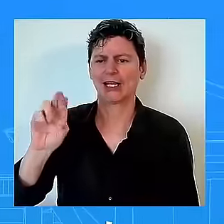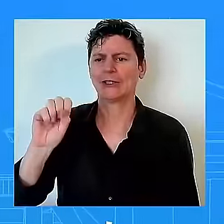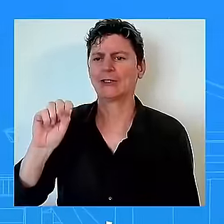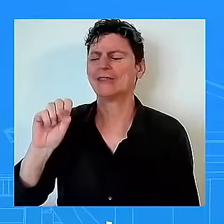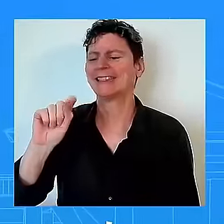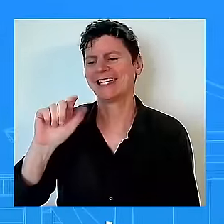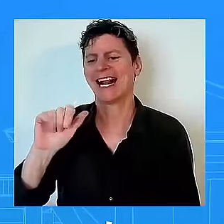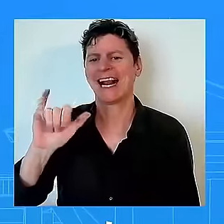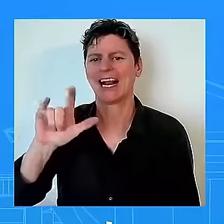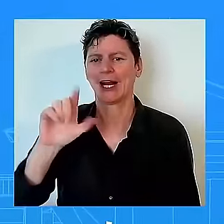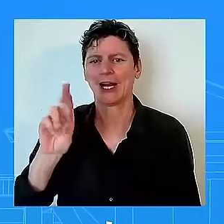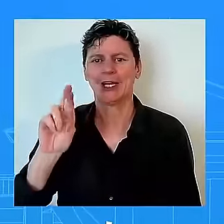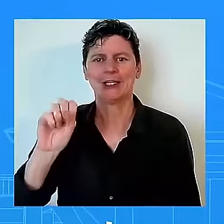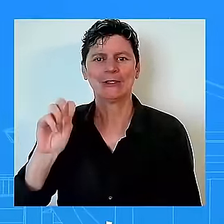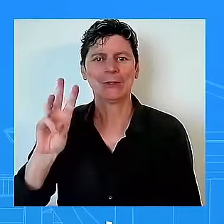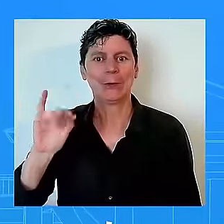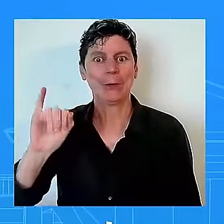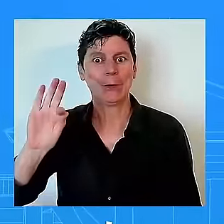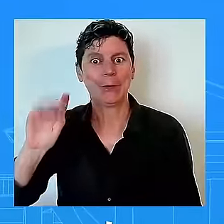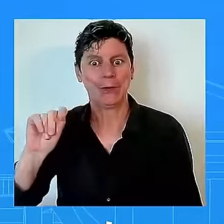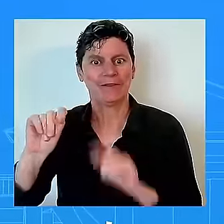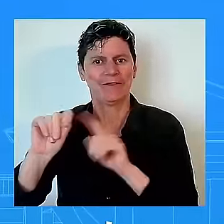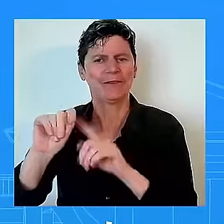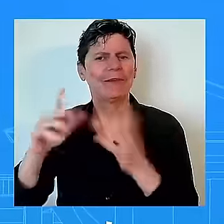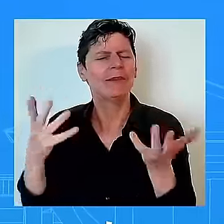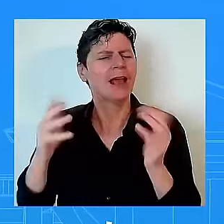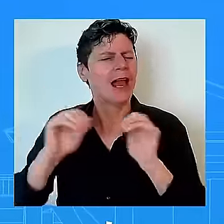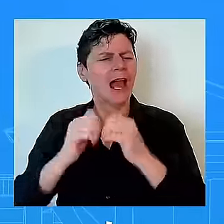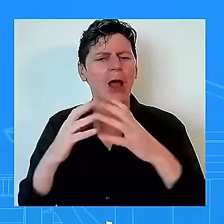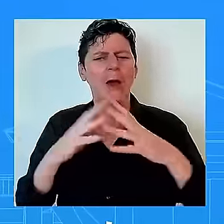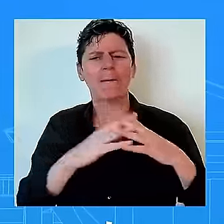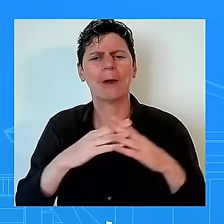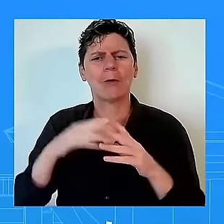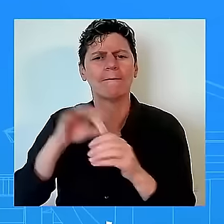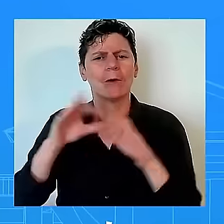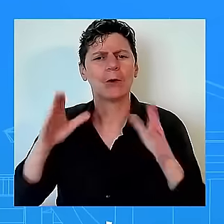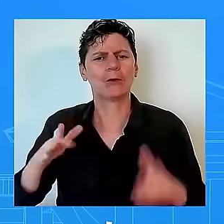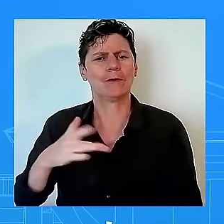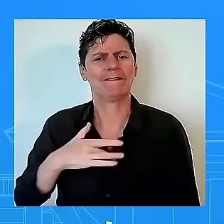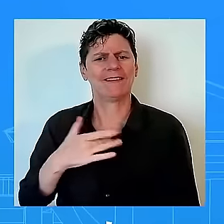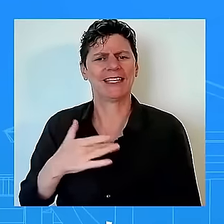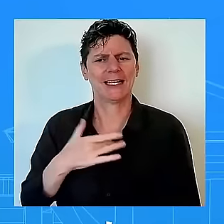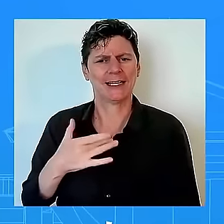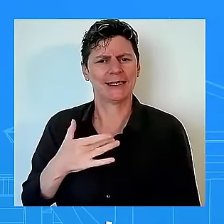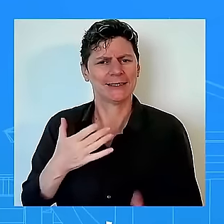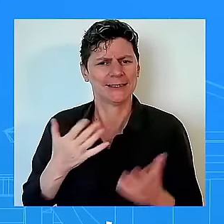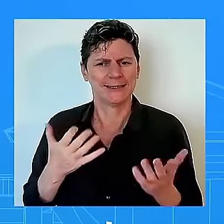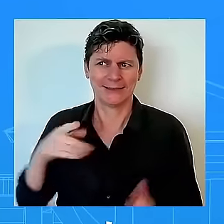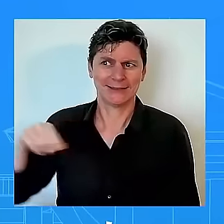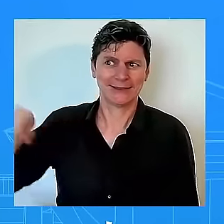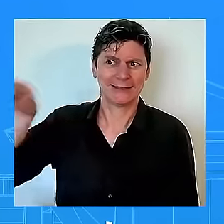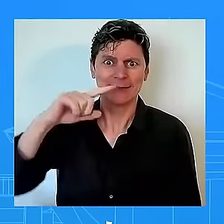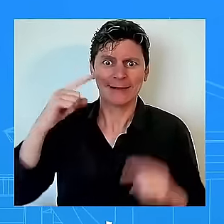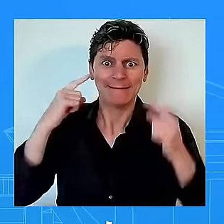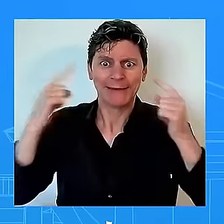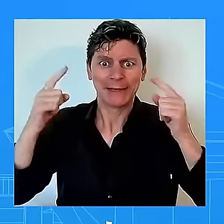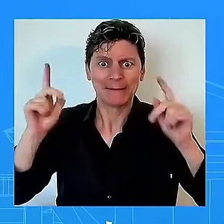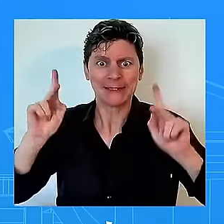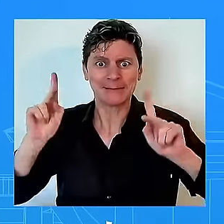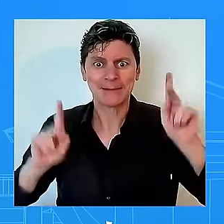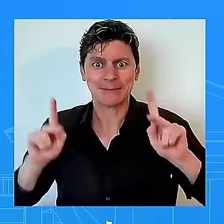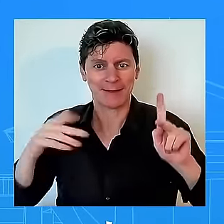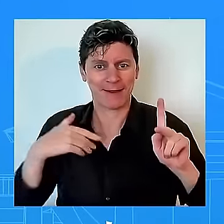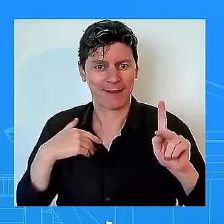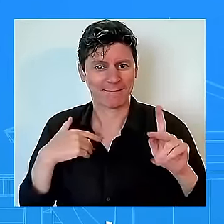does a celebrity have weight that kind of weight i mean look i i'm not going to get into the politics of today and what an